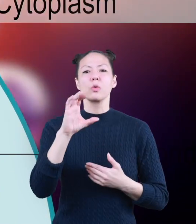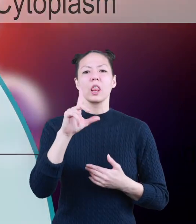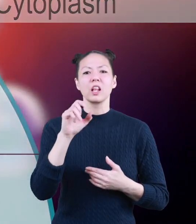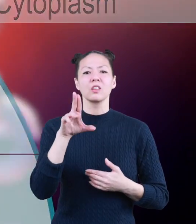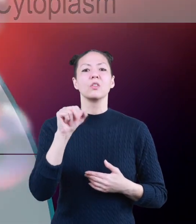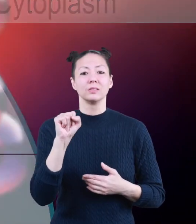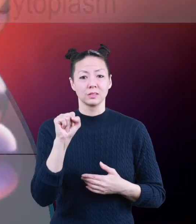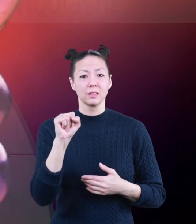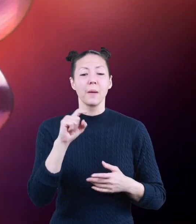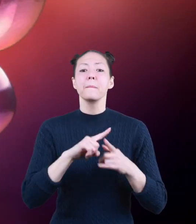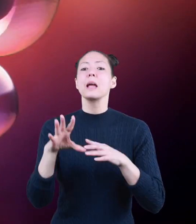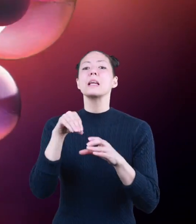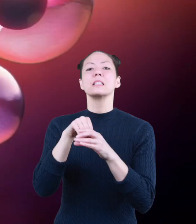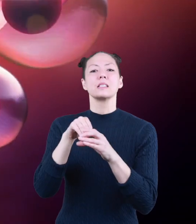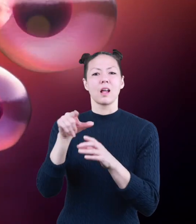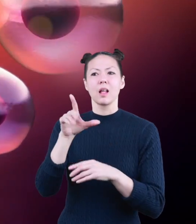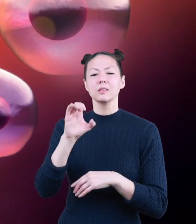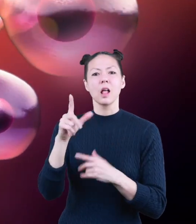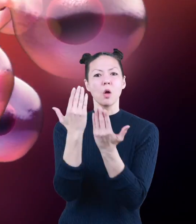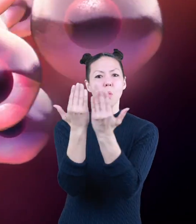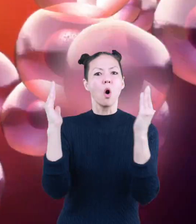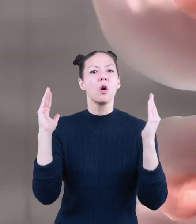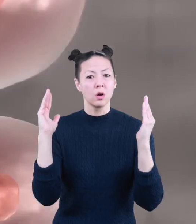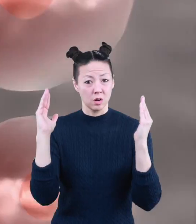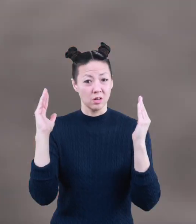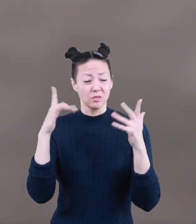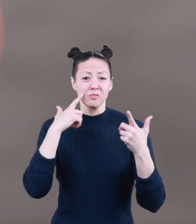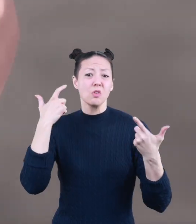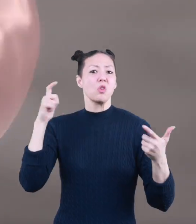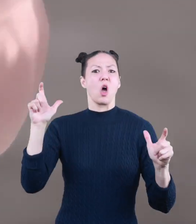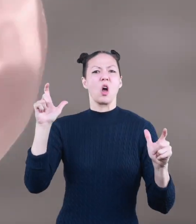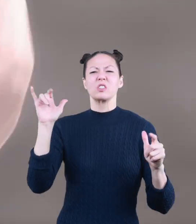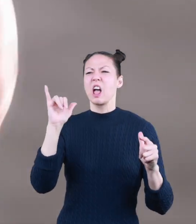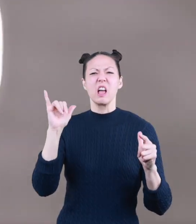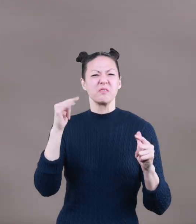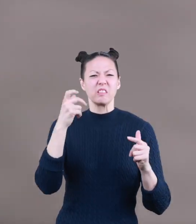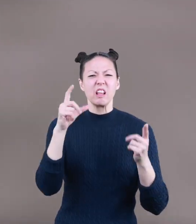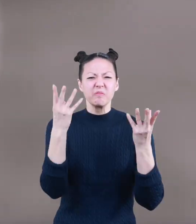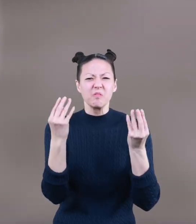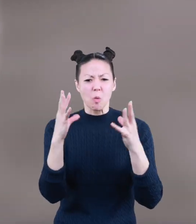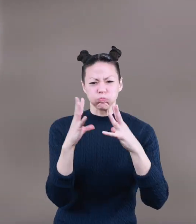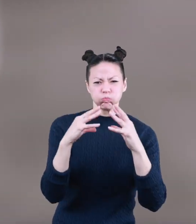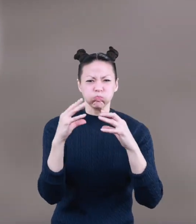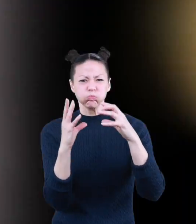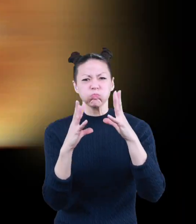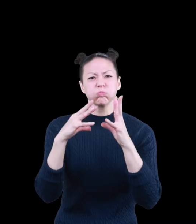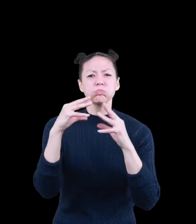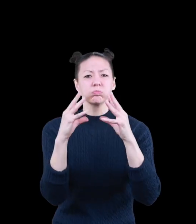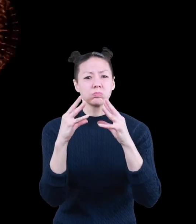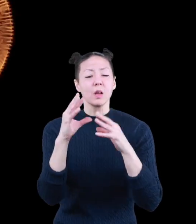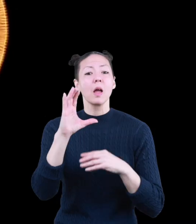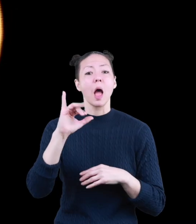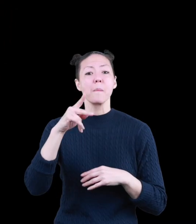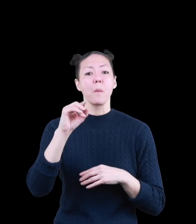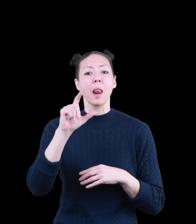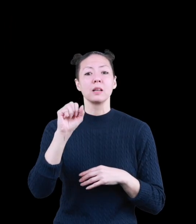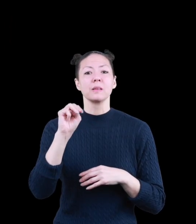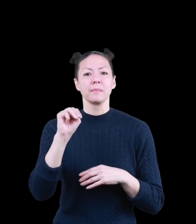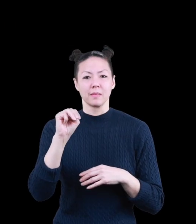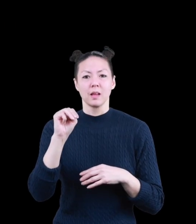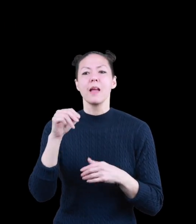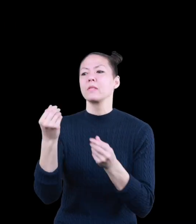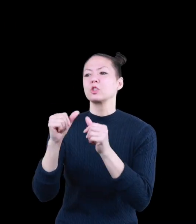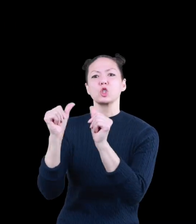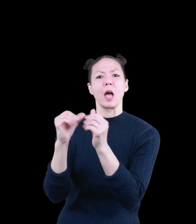of the nucleus, but inside the cell wall. It is a large gel-like fluid. Cytoplasm